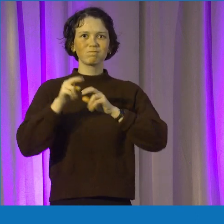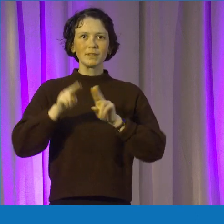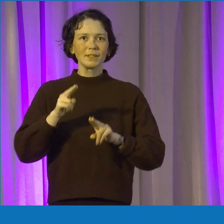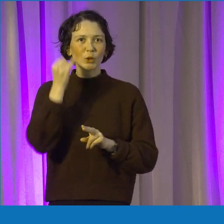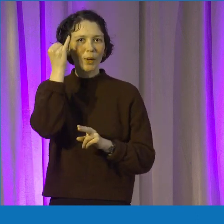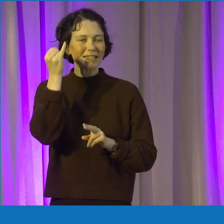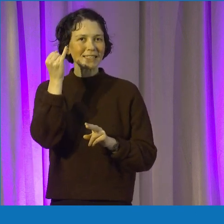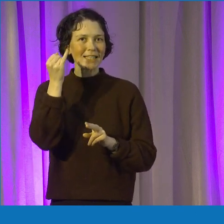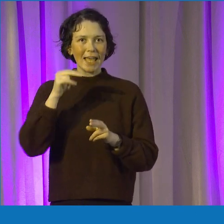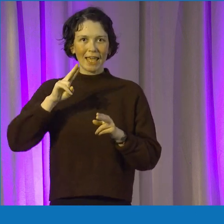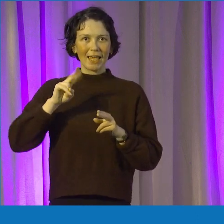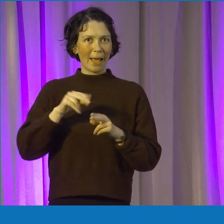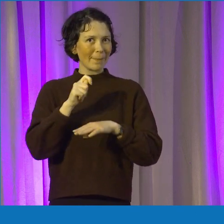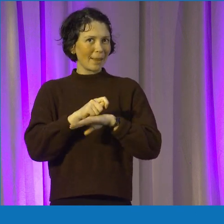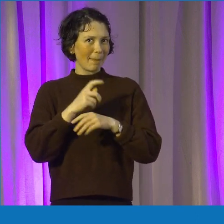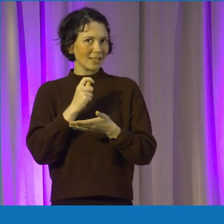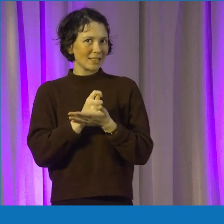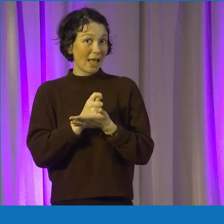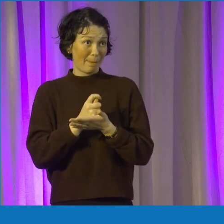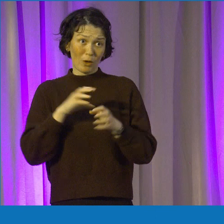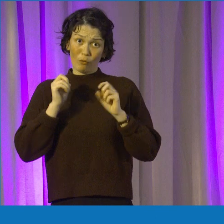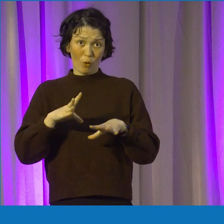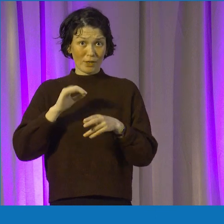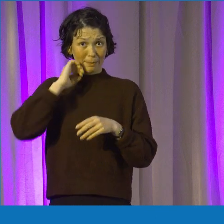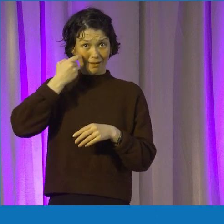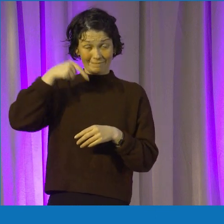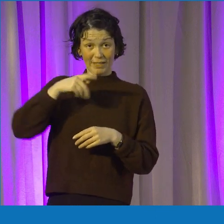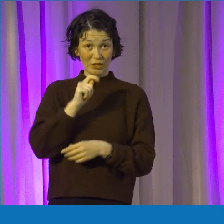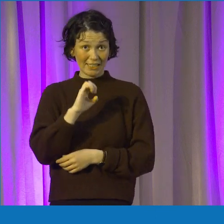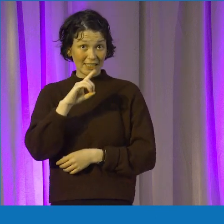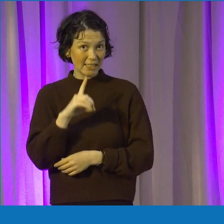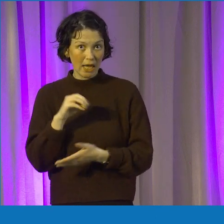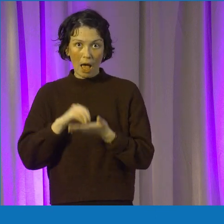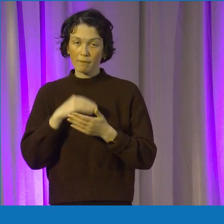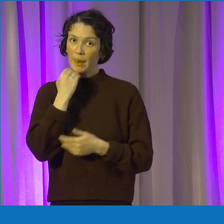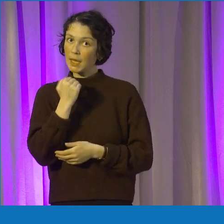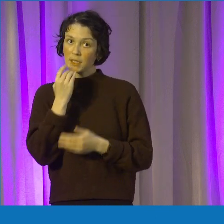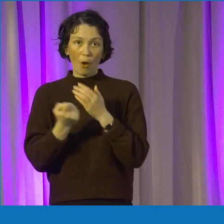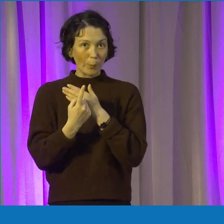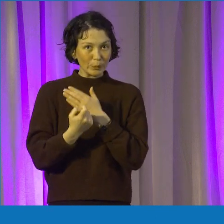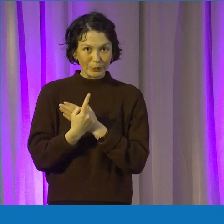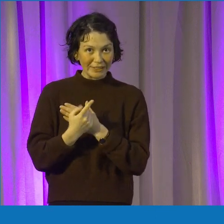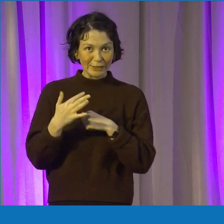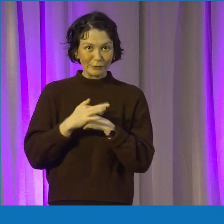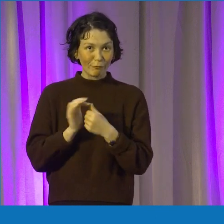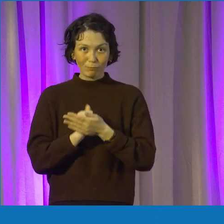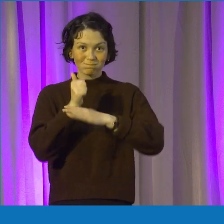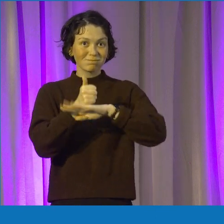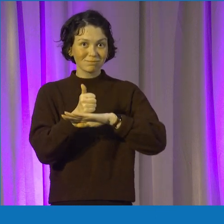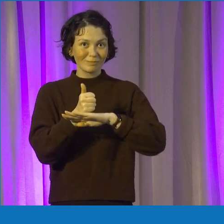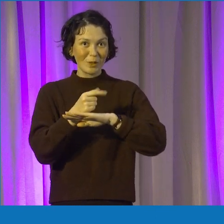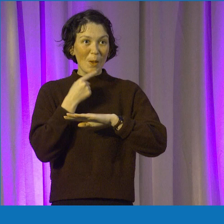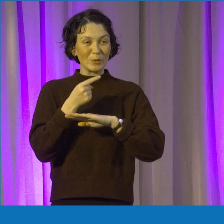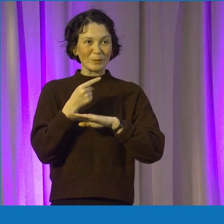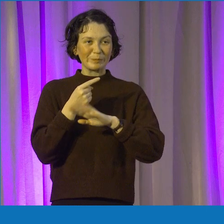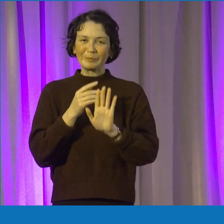can be a really good time to do it. And when you're in Trinity, there's obviously a lot of opportunity for you. But for today, we don't want to wait for